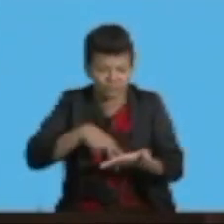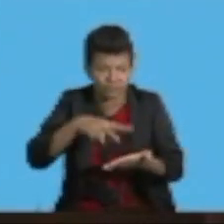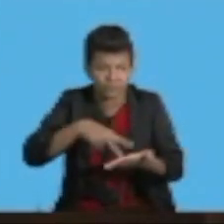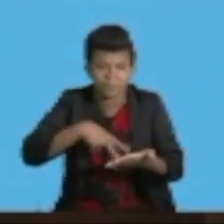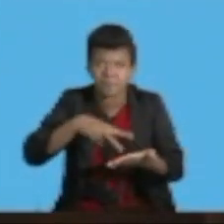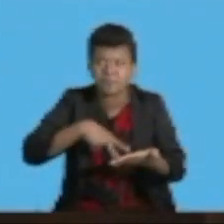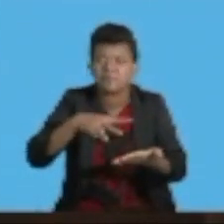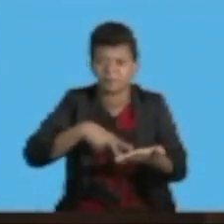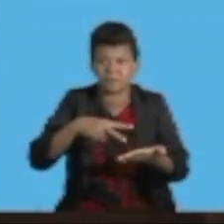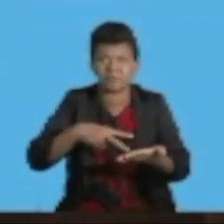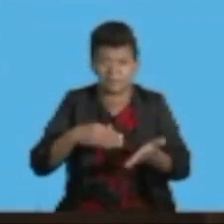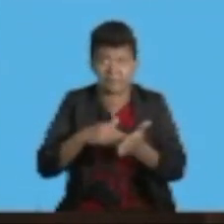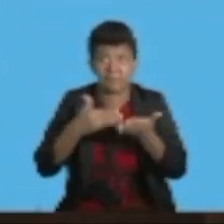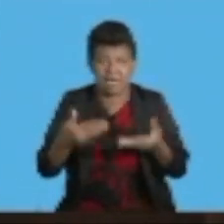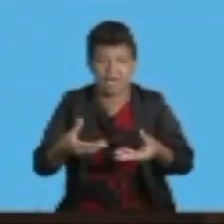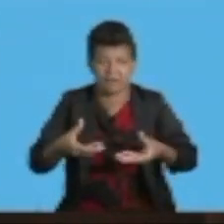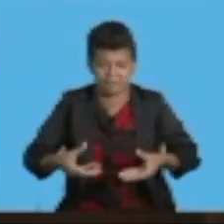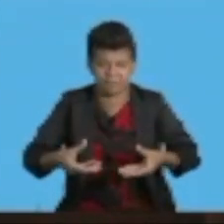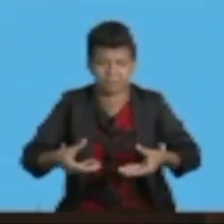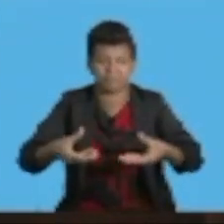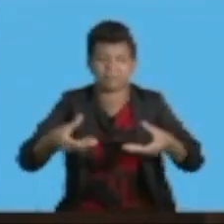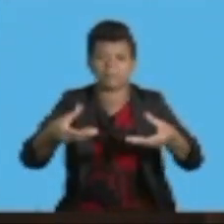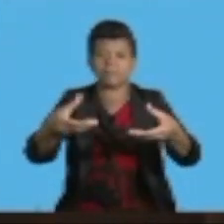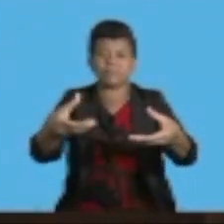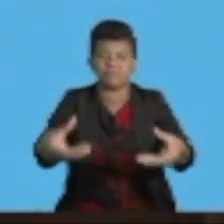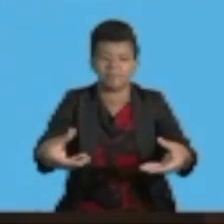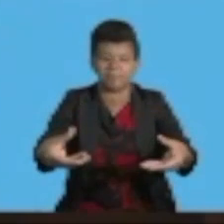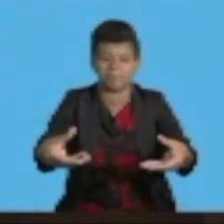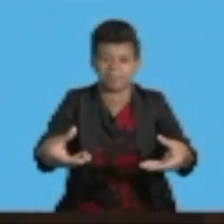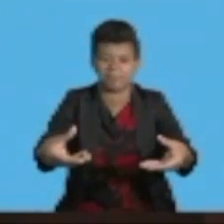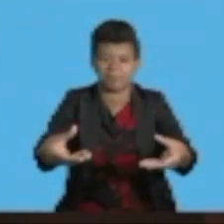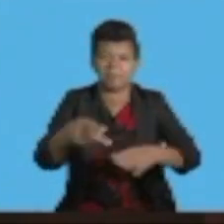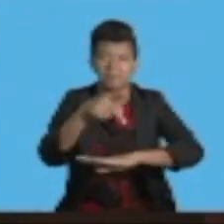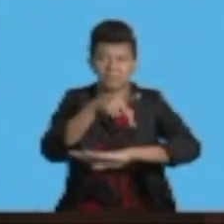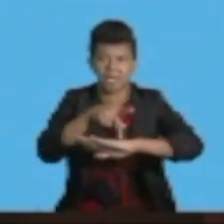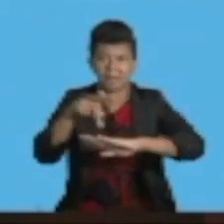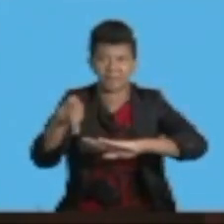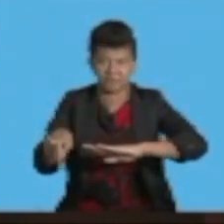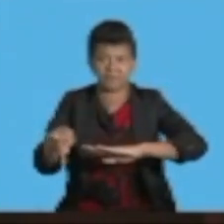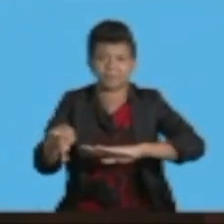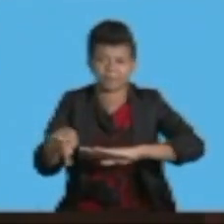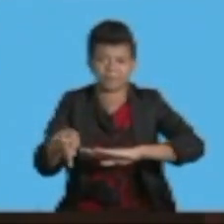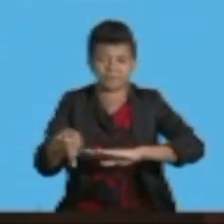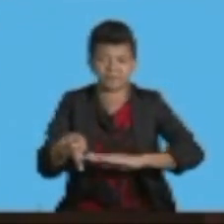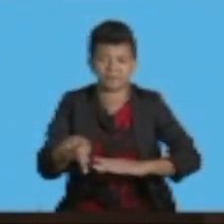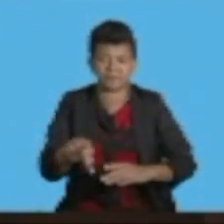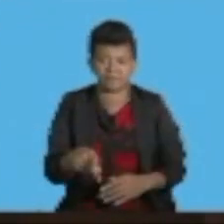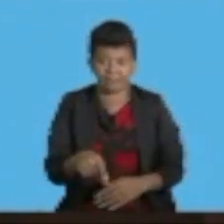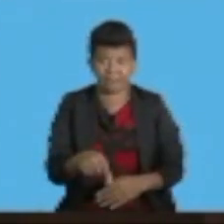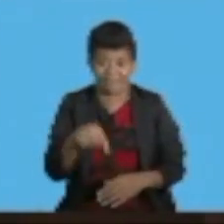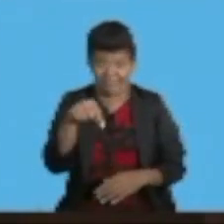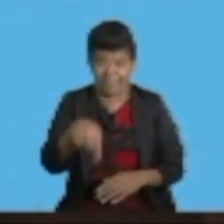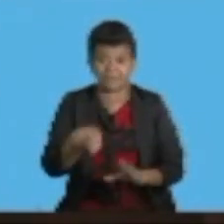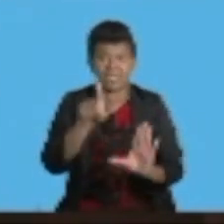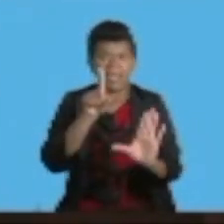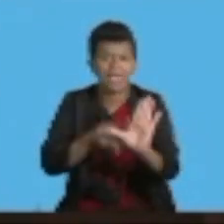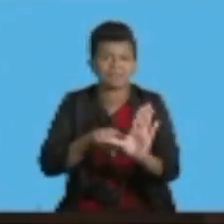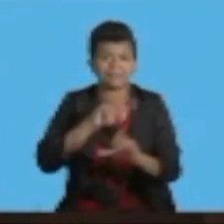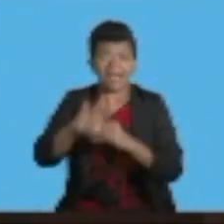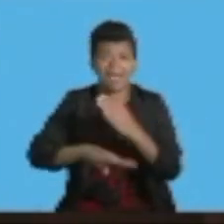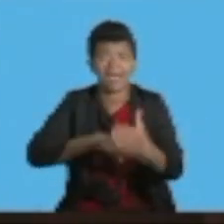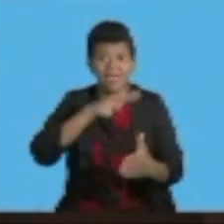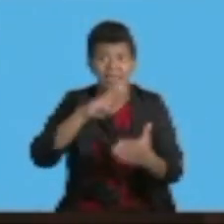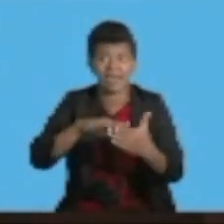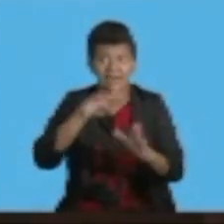And at the end of the process, we will have a simple yet effective legal framework that provides protection for